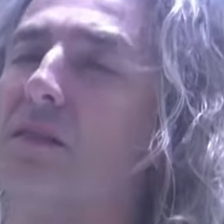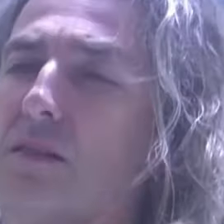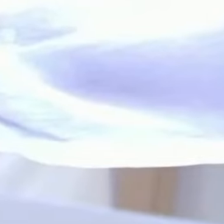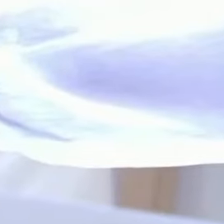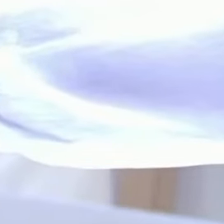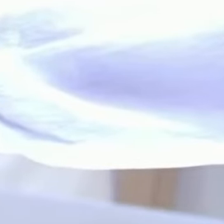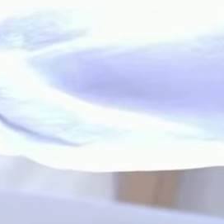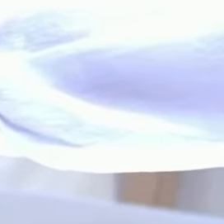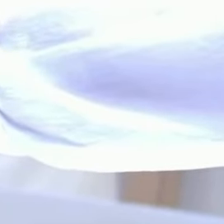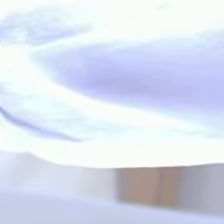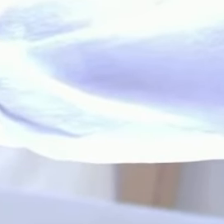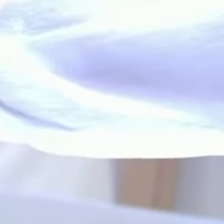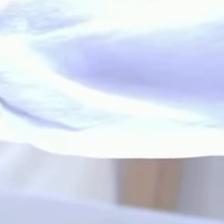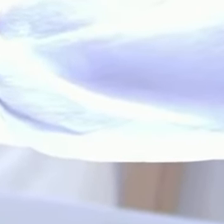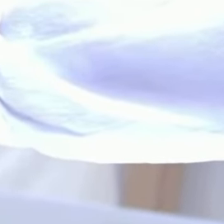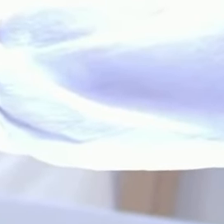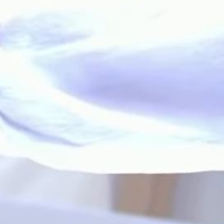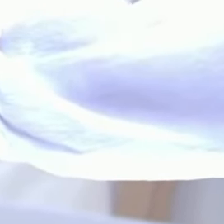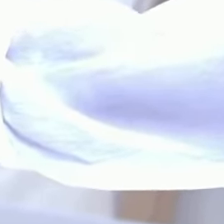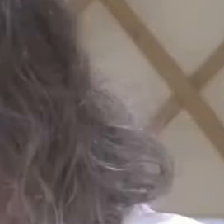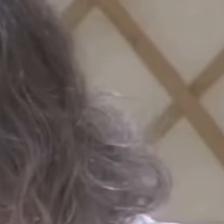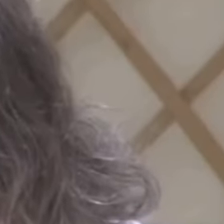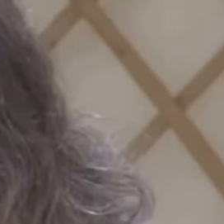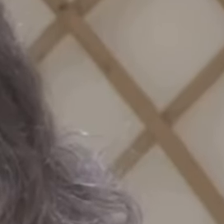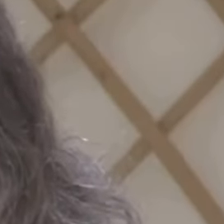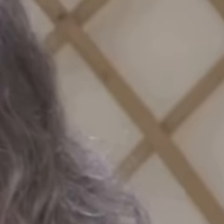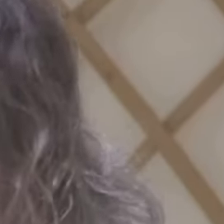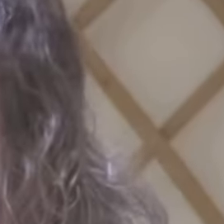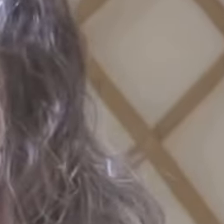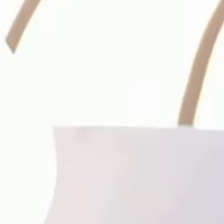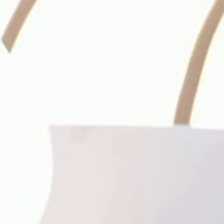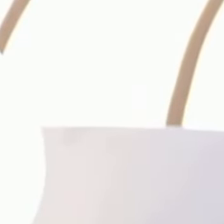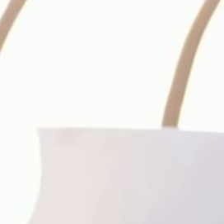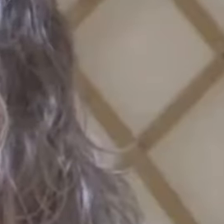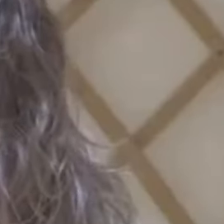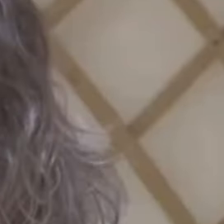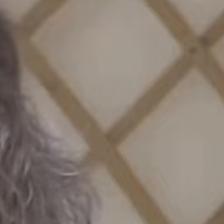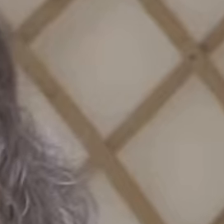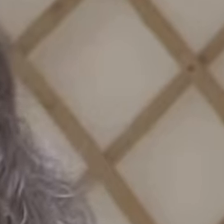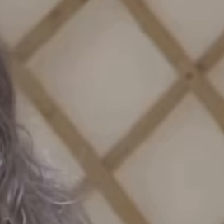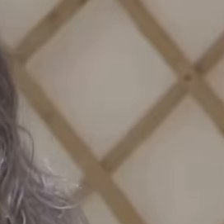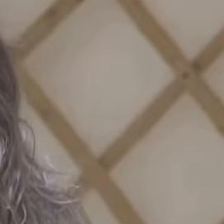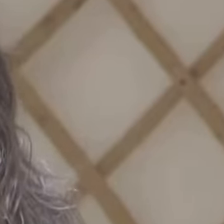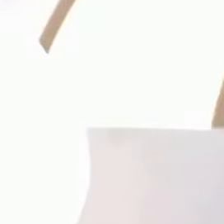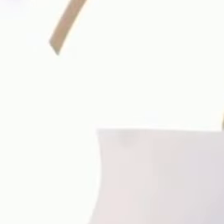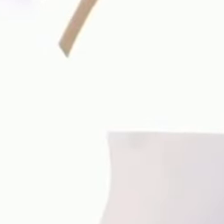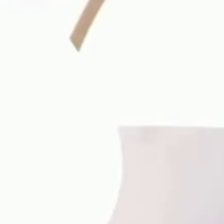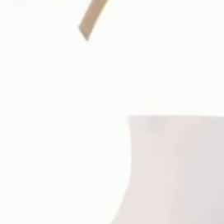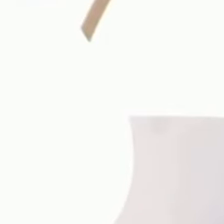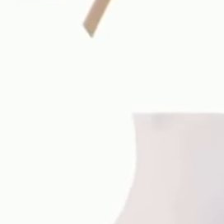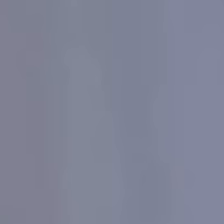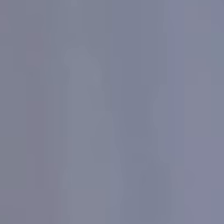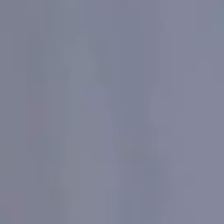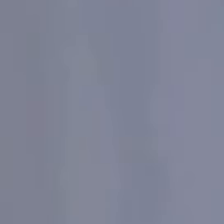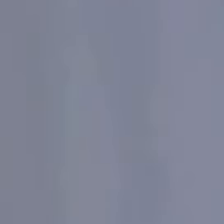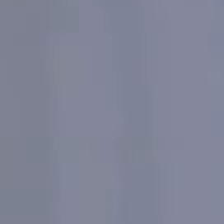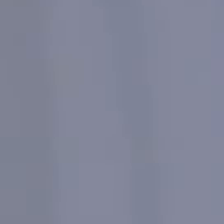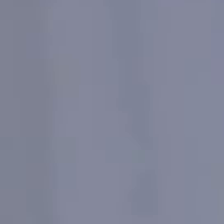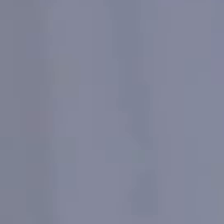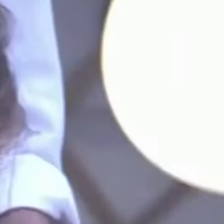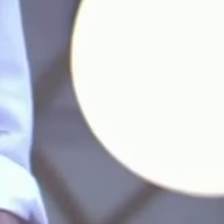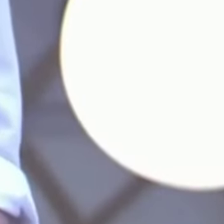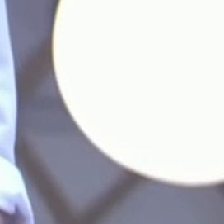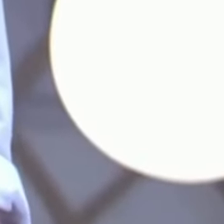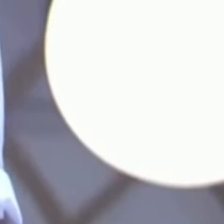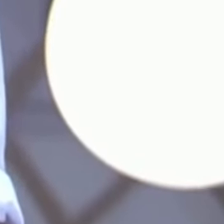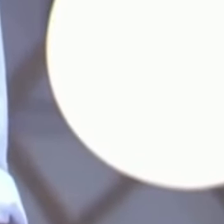Zenith? Yes, yes. You have a friend. Julie de ***. Yes. A lovely love life.